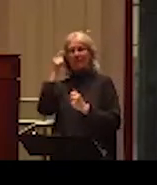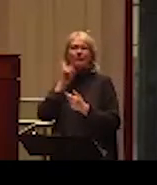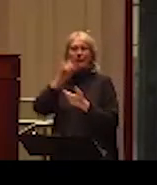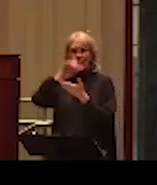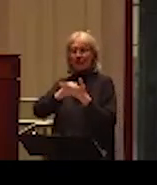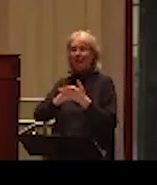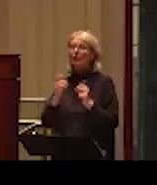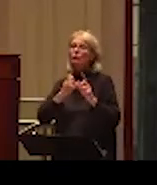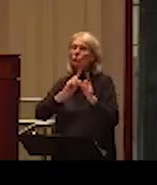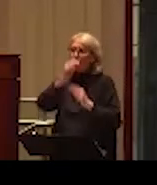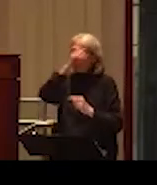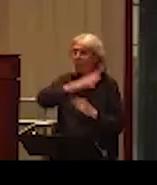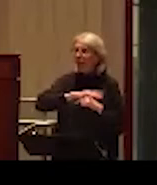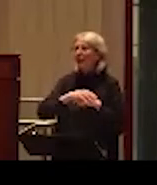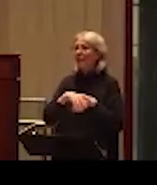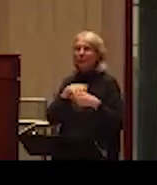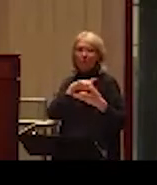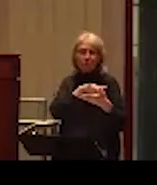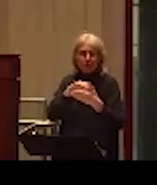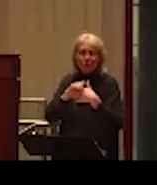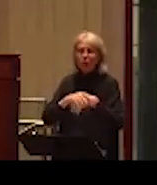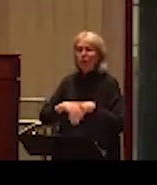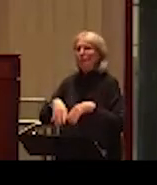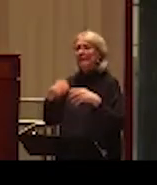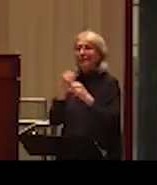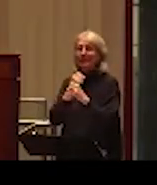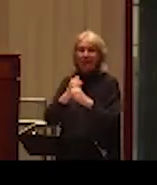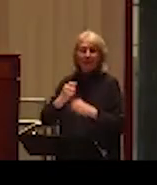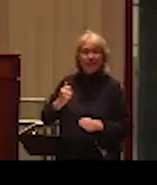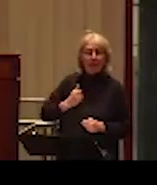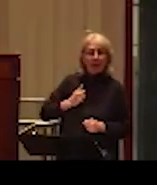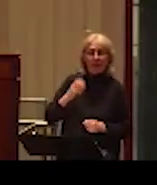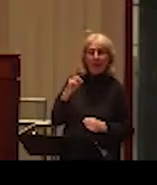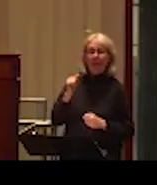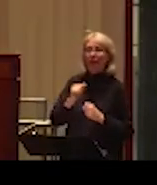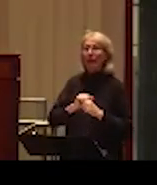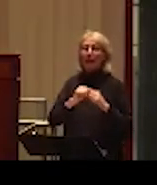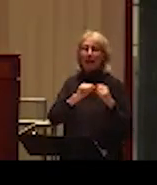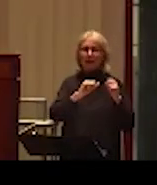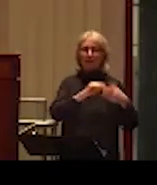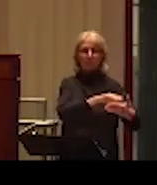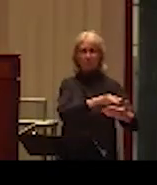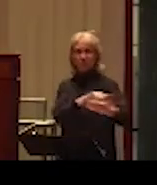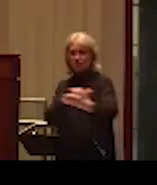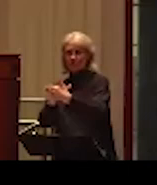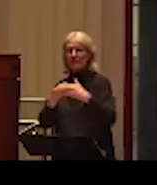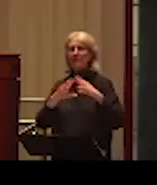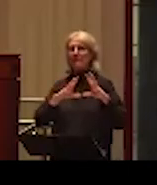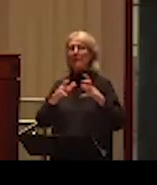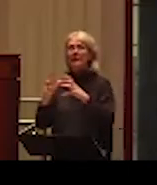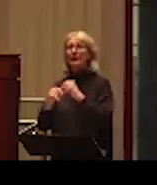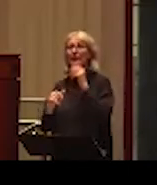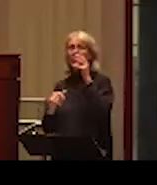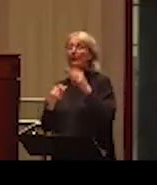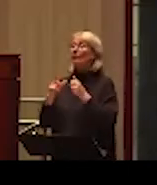researching literature, and doing research with the Statistics Canada data, and also qualitative study, to really come up with some of them. So this is what I see. So